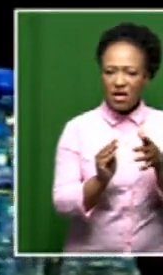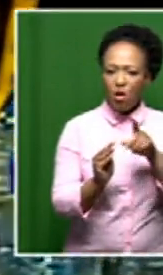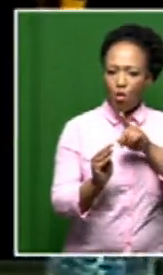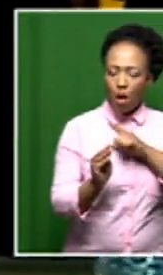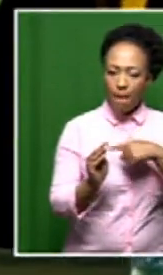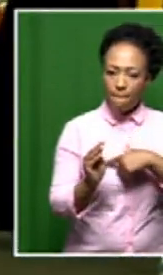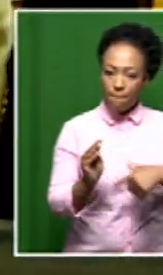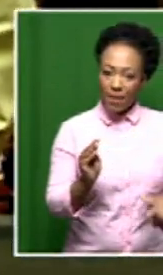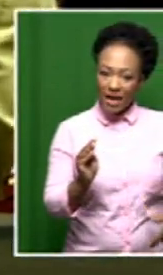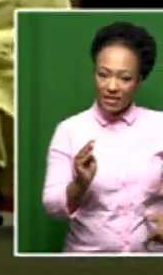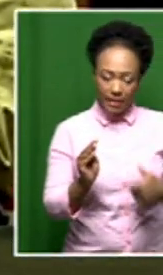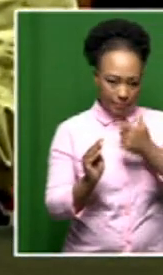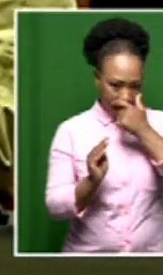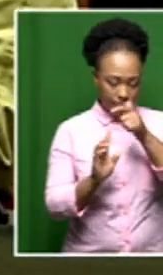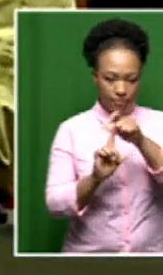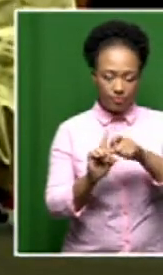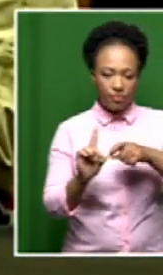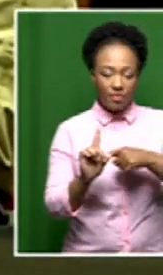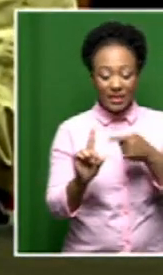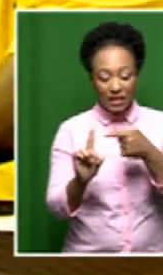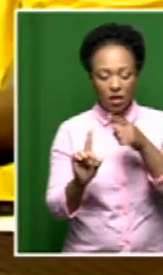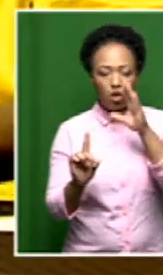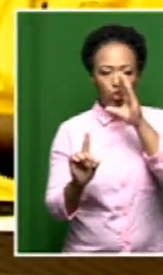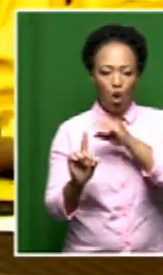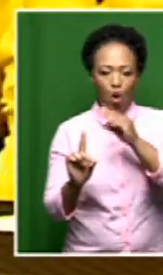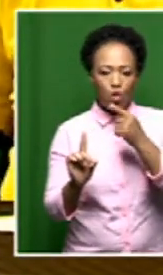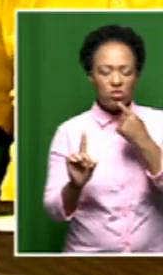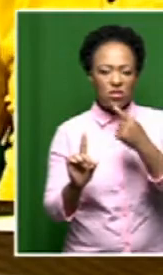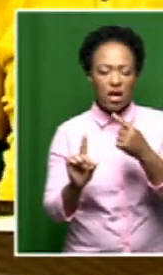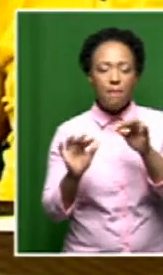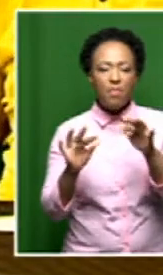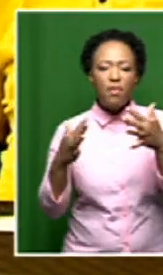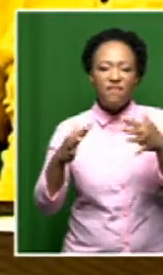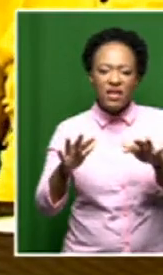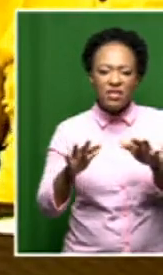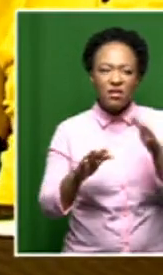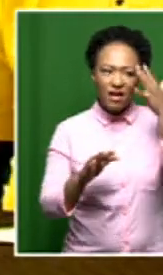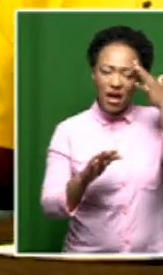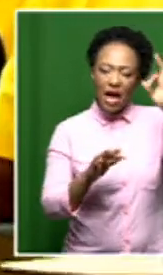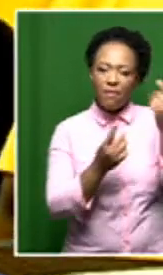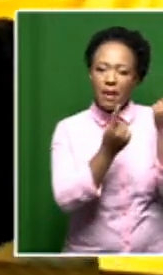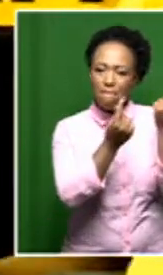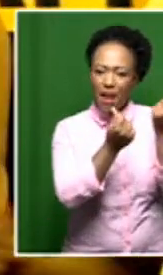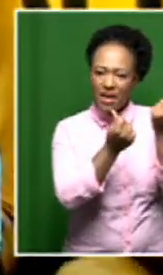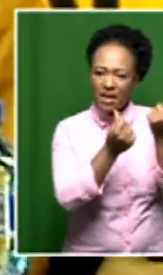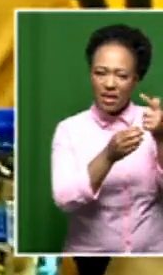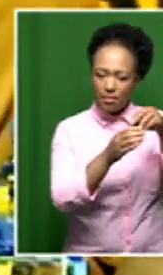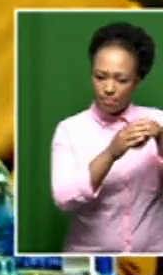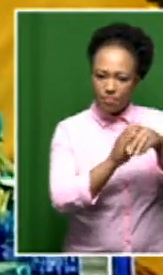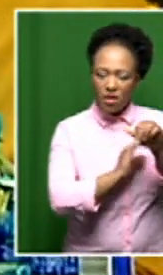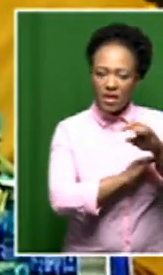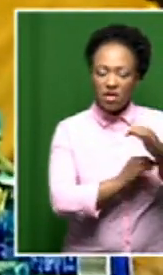president Cyril Ramaphosa on it talking about how people have used public funds within the ANC for